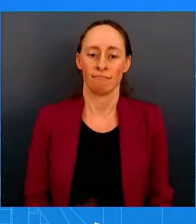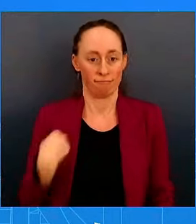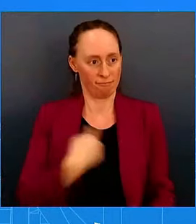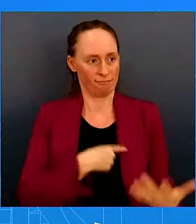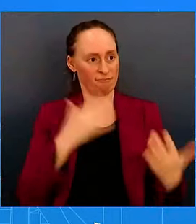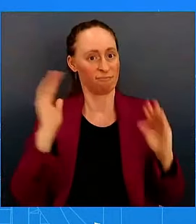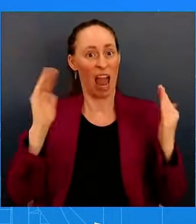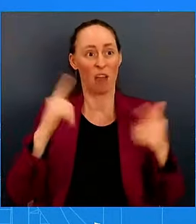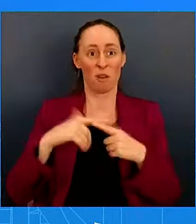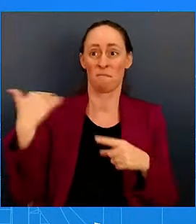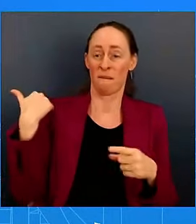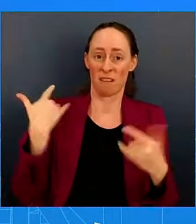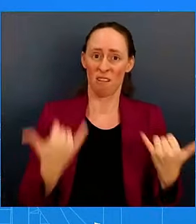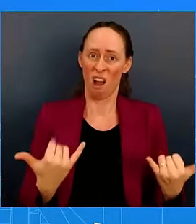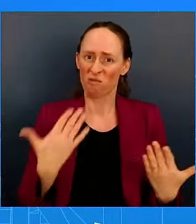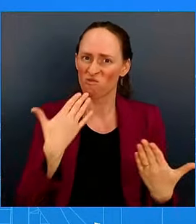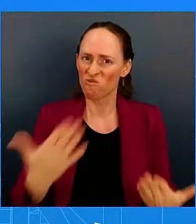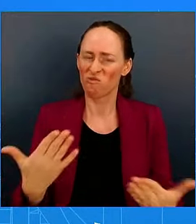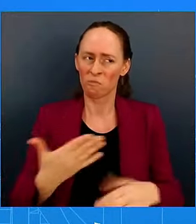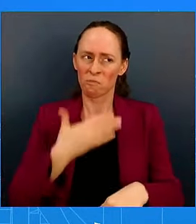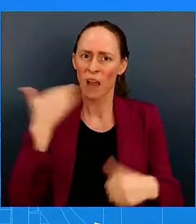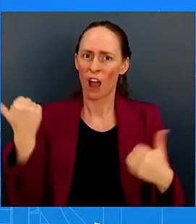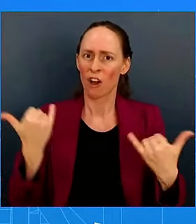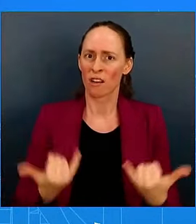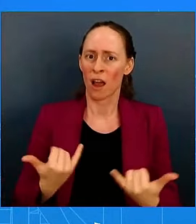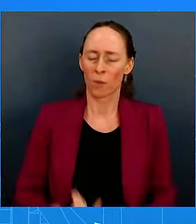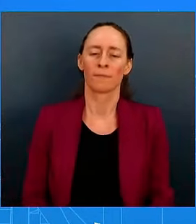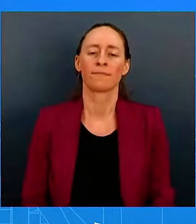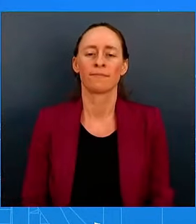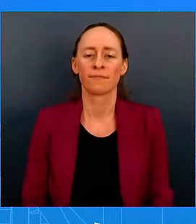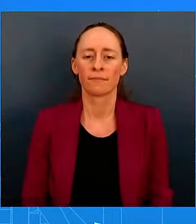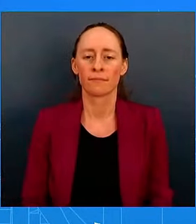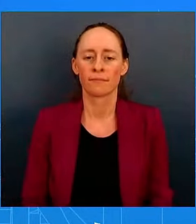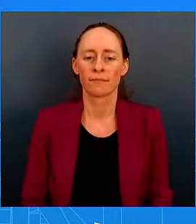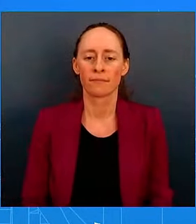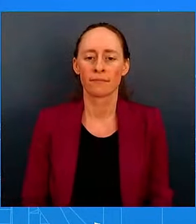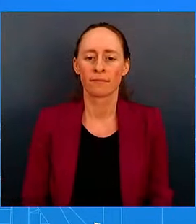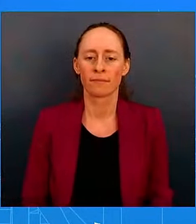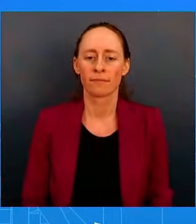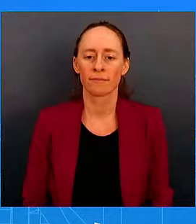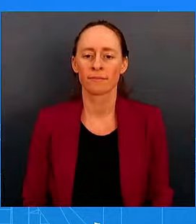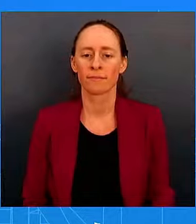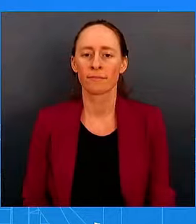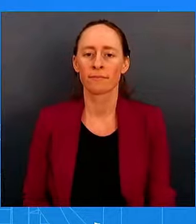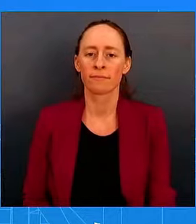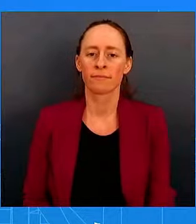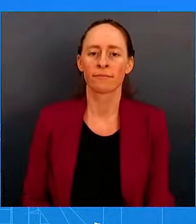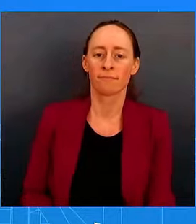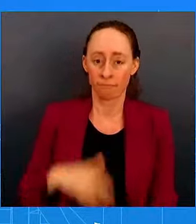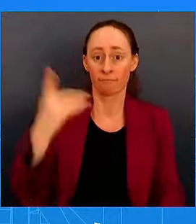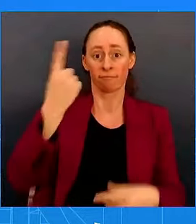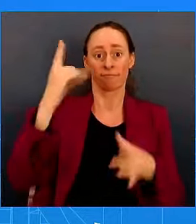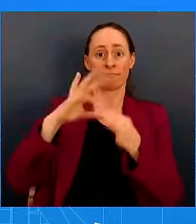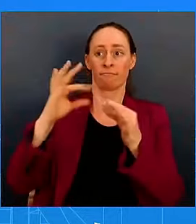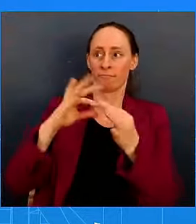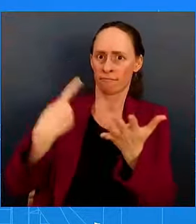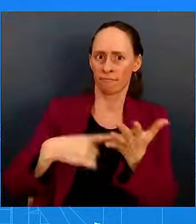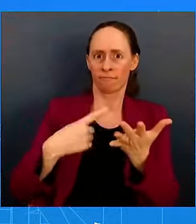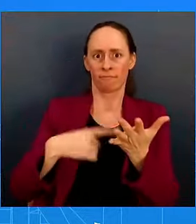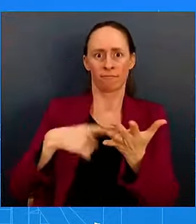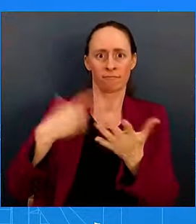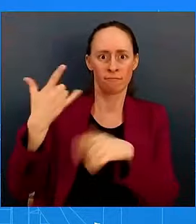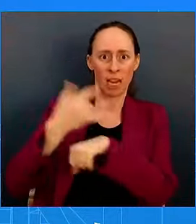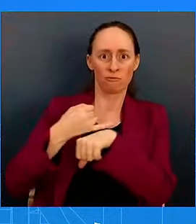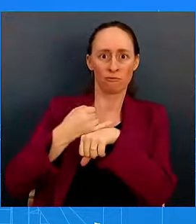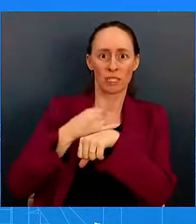Thank you. Just to follow up on my colleague, the market is now interpreting the Fed's rate cut as perhaps a sign that the economy is weakening more quickly than even the